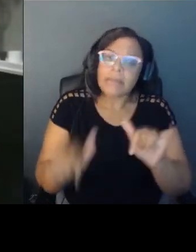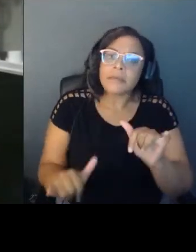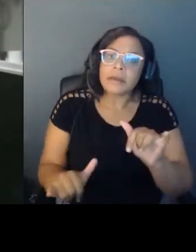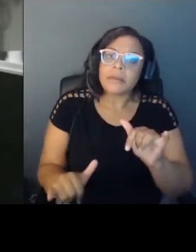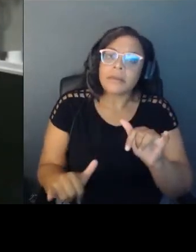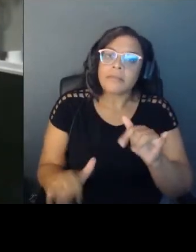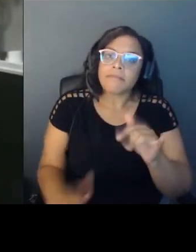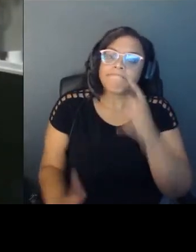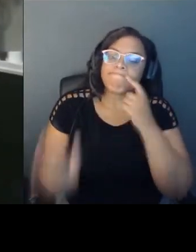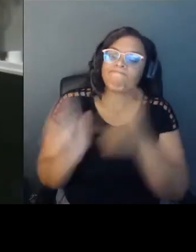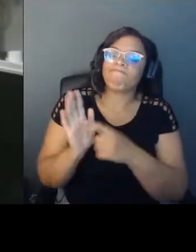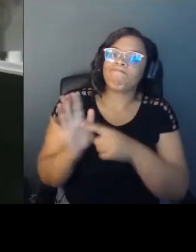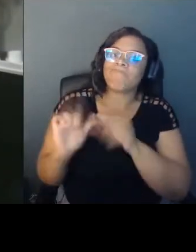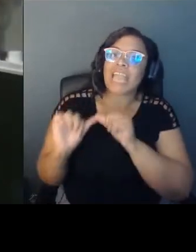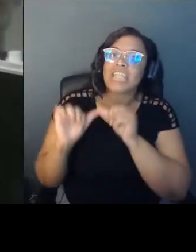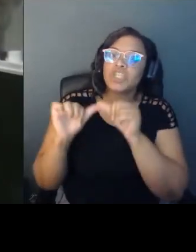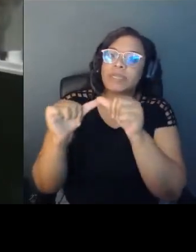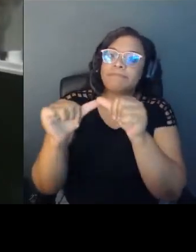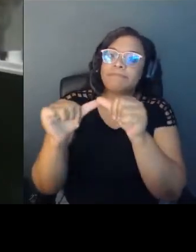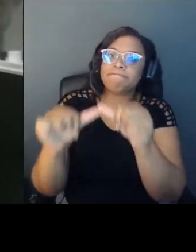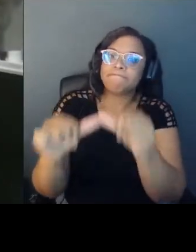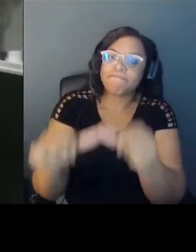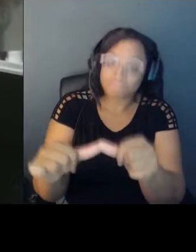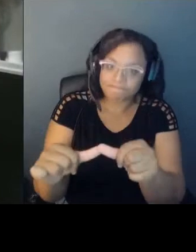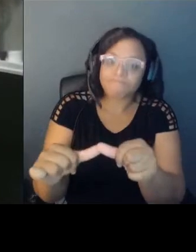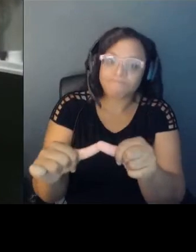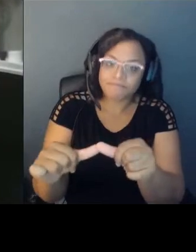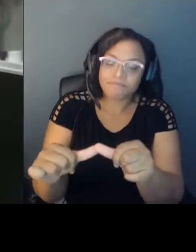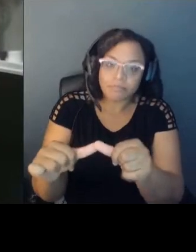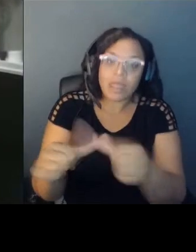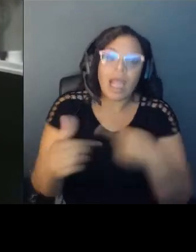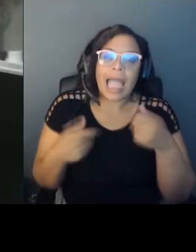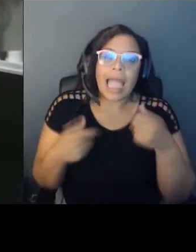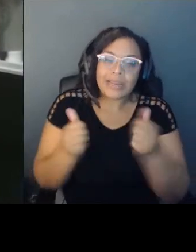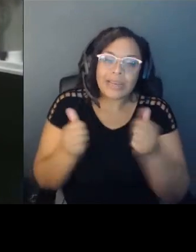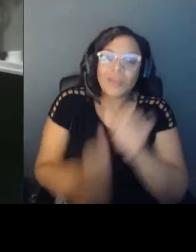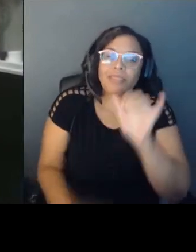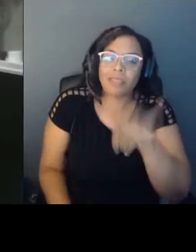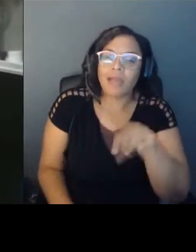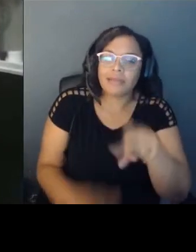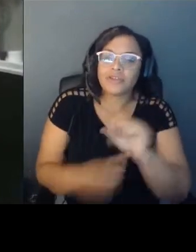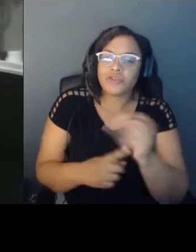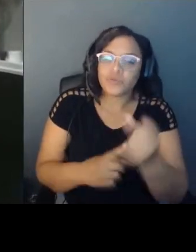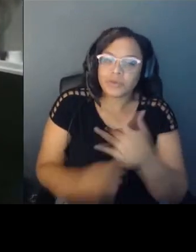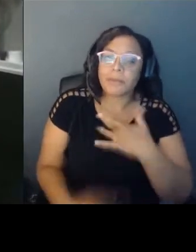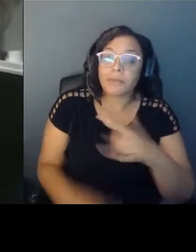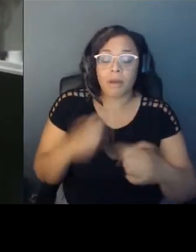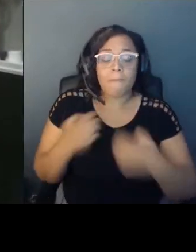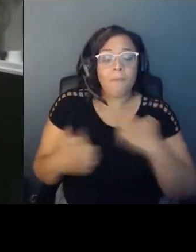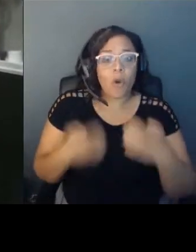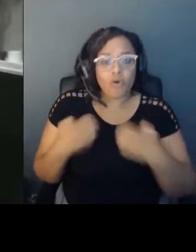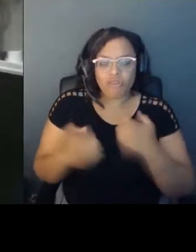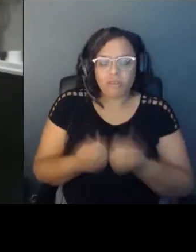so I deal with a lot of both ends in this situation. But emotionally, it's exhausting.